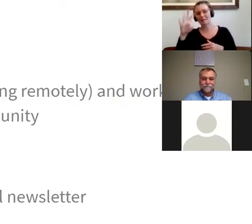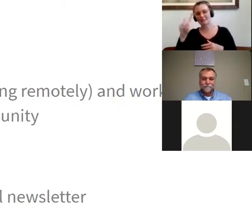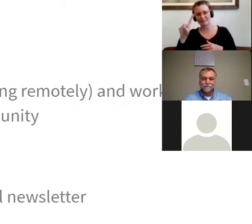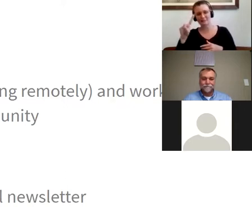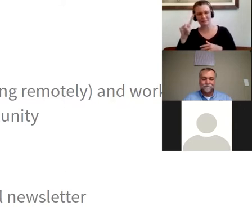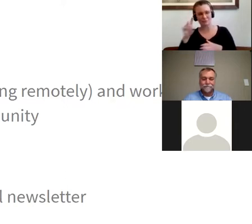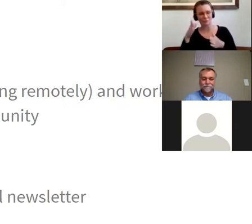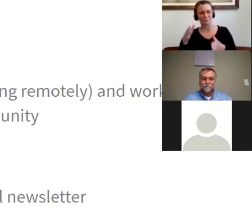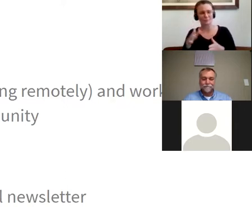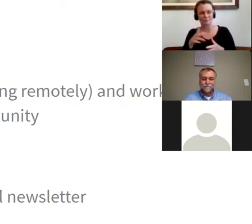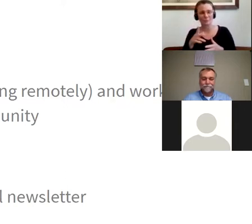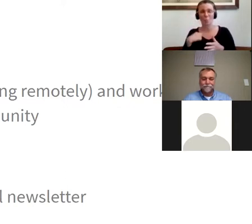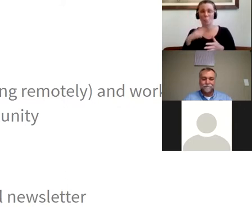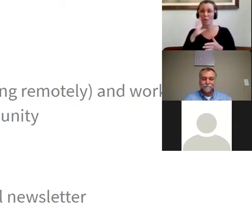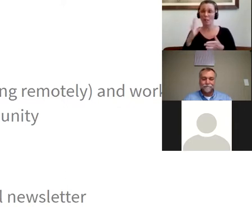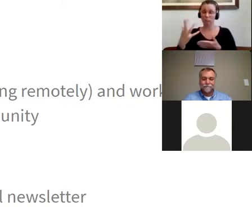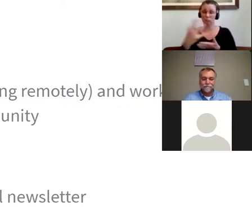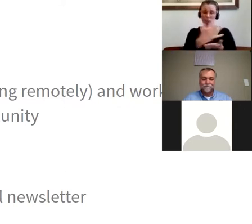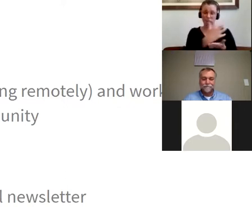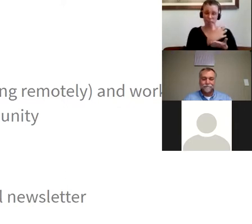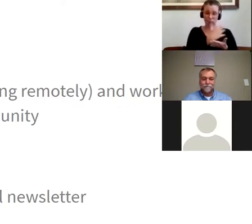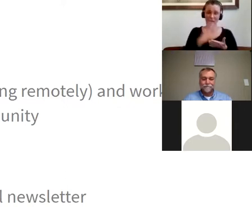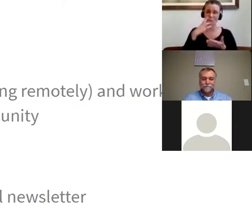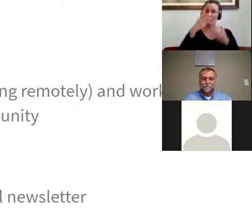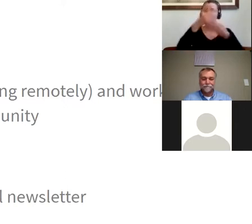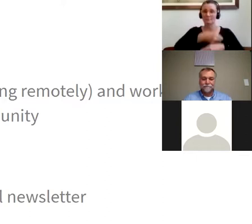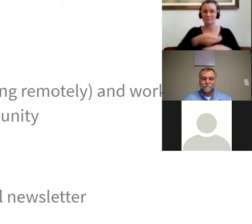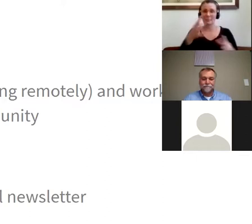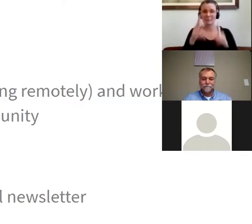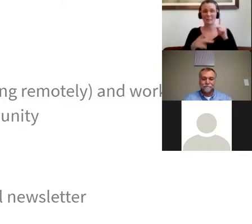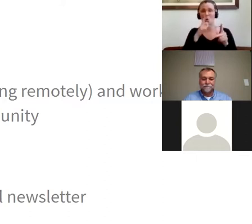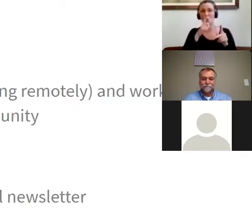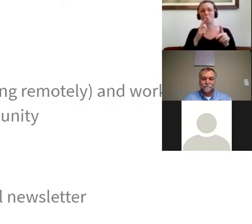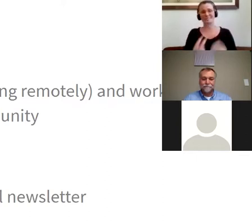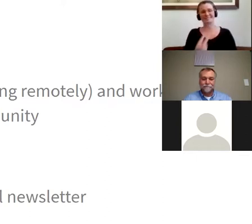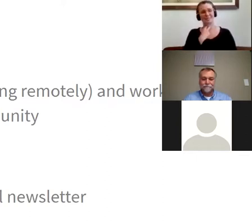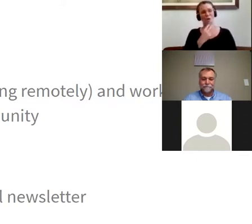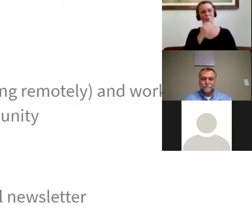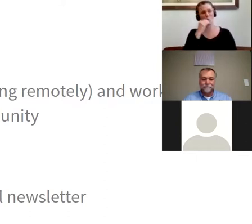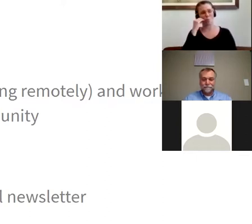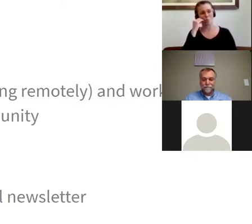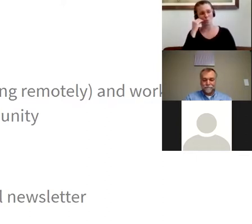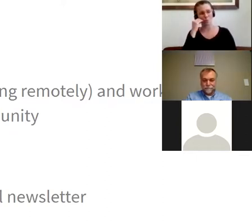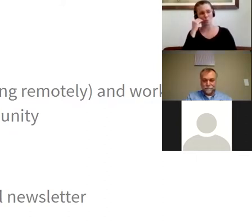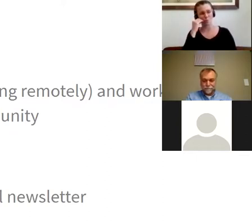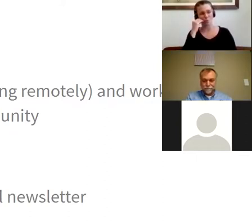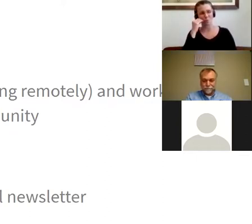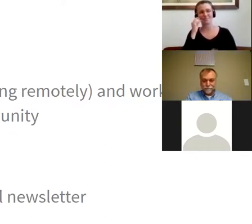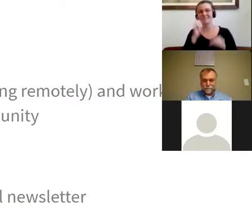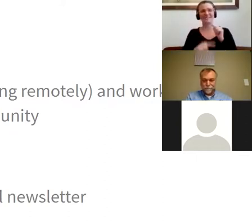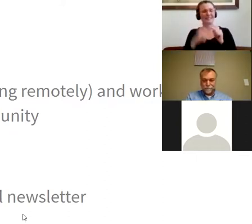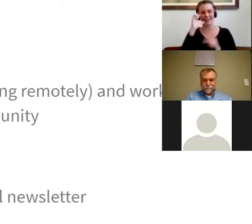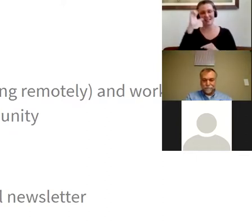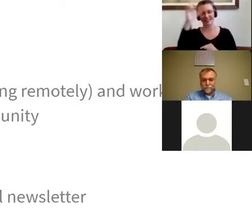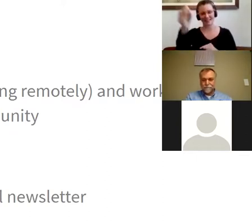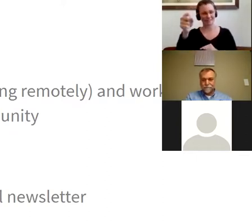is take these cards and notes and get them to shut-ins and medically patients or clients rather